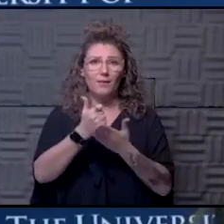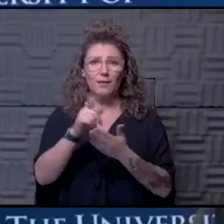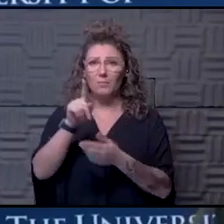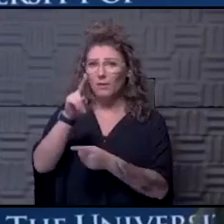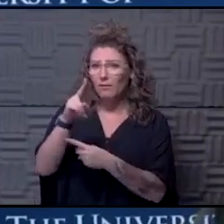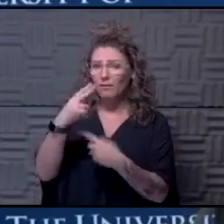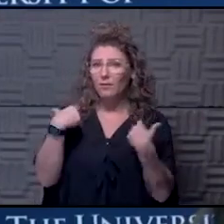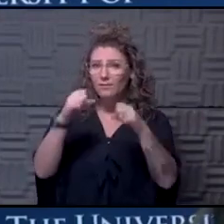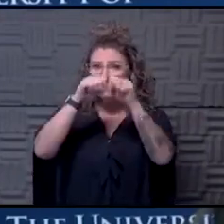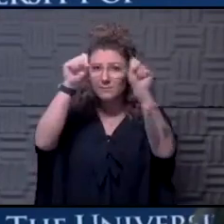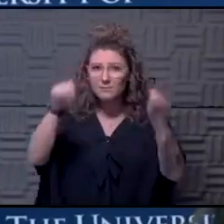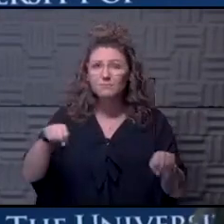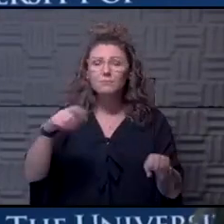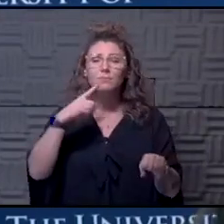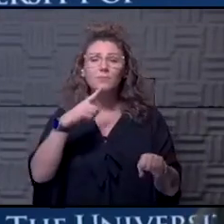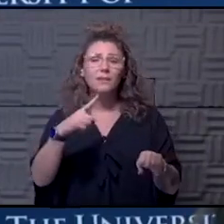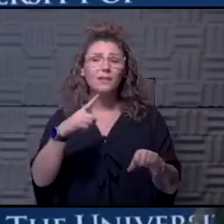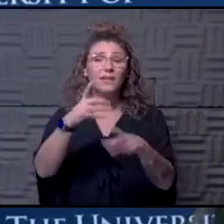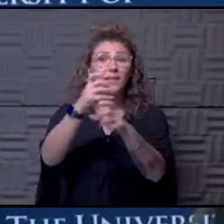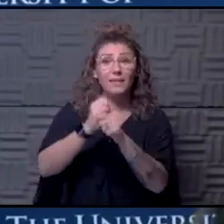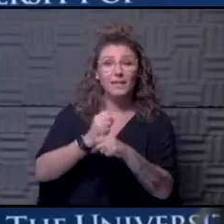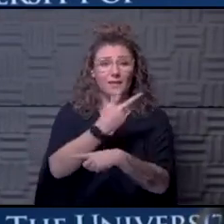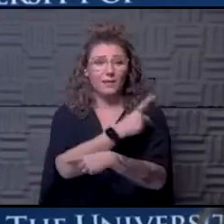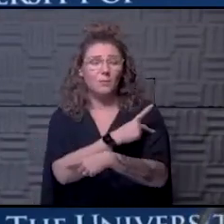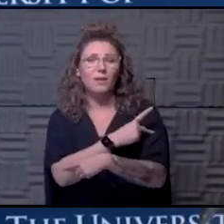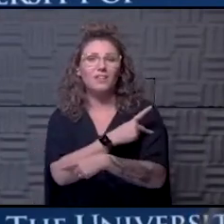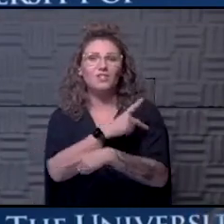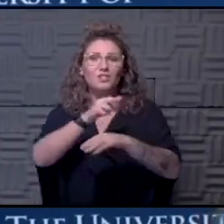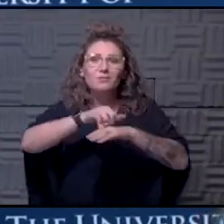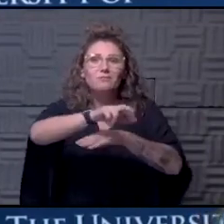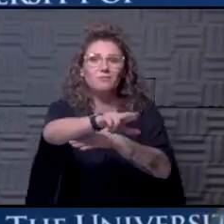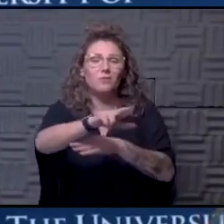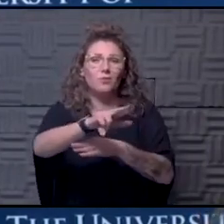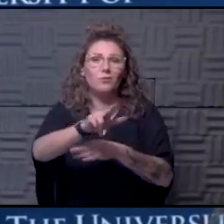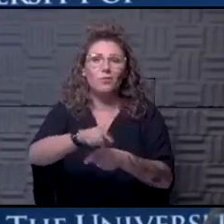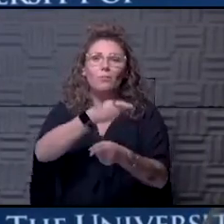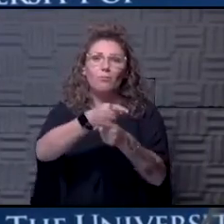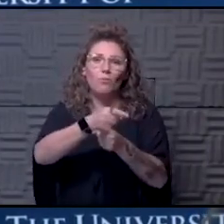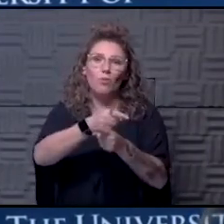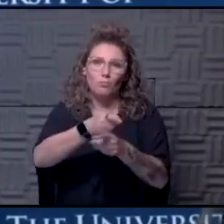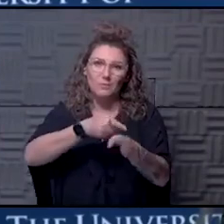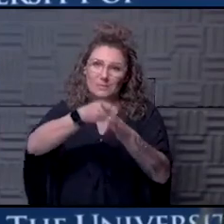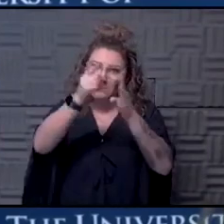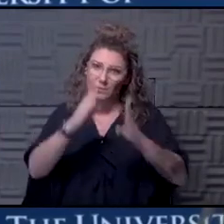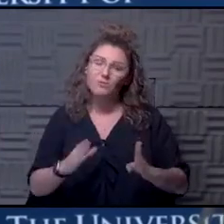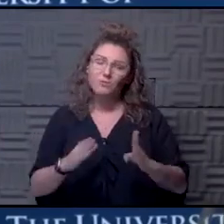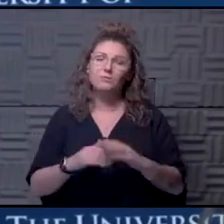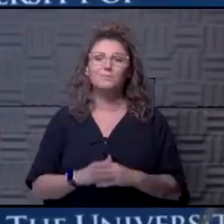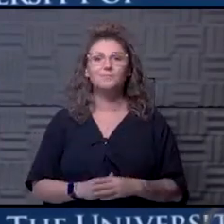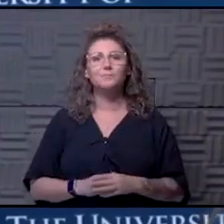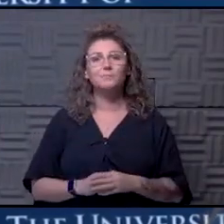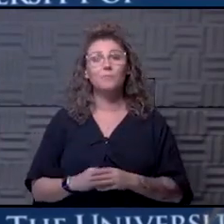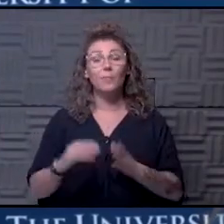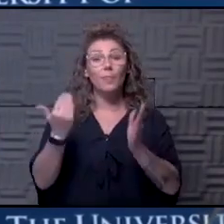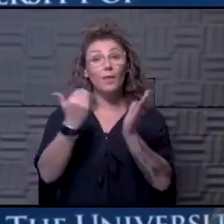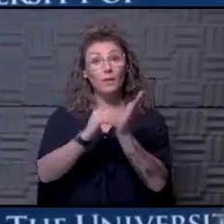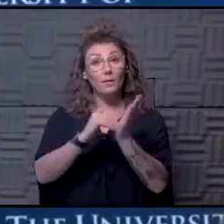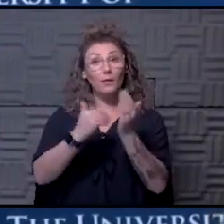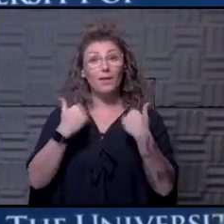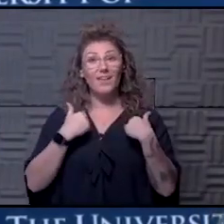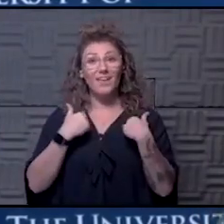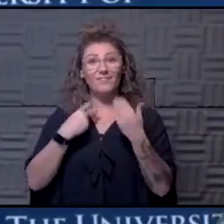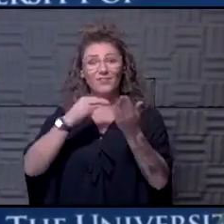as far as getting patients to the right specialist that they need. Um, again, we will have nurse